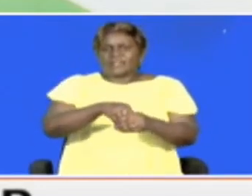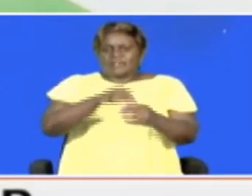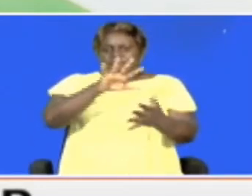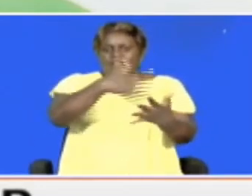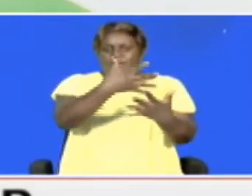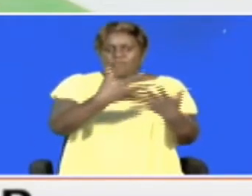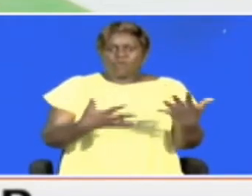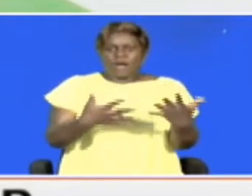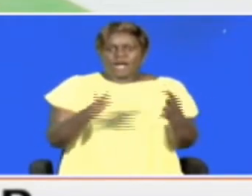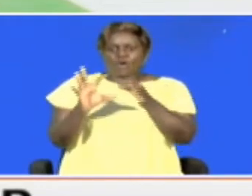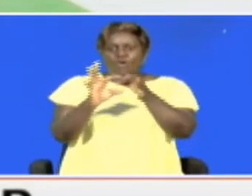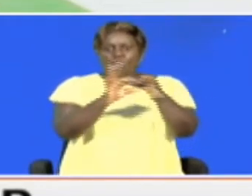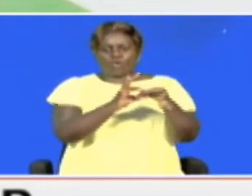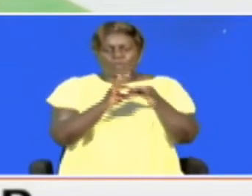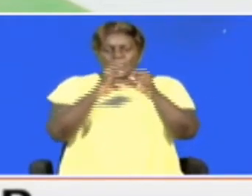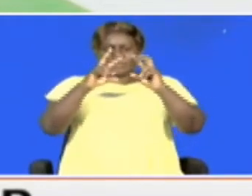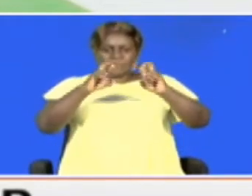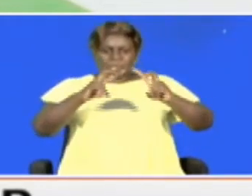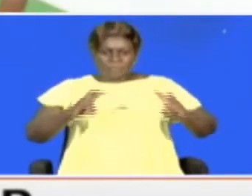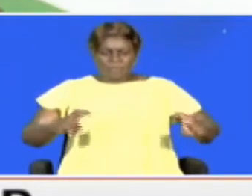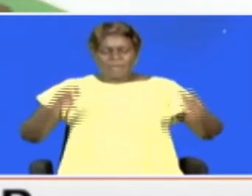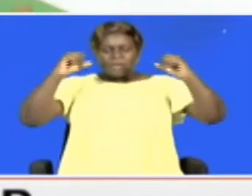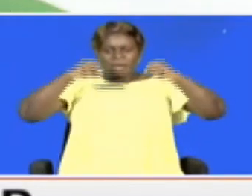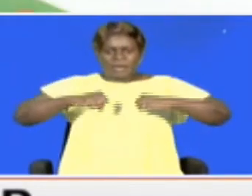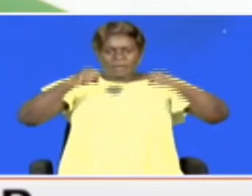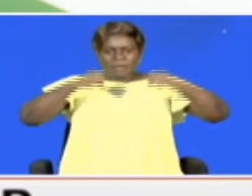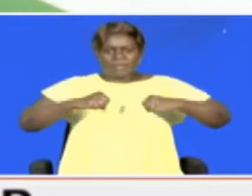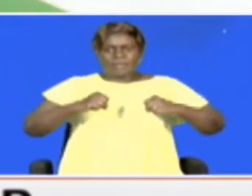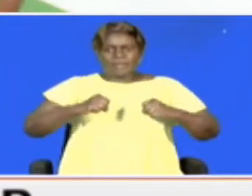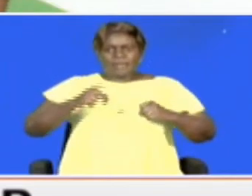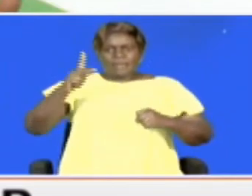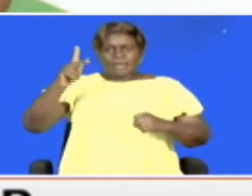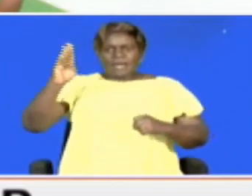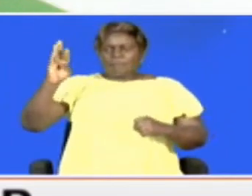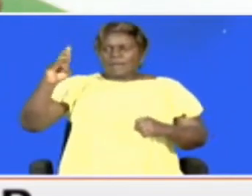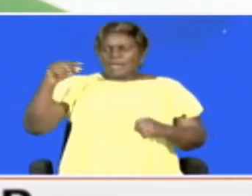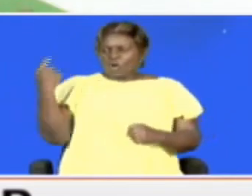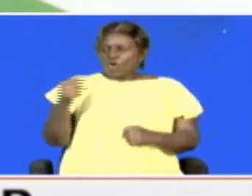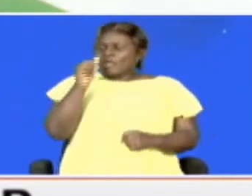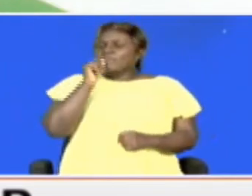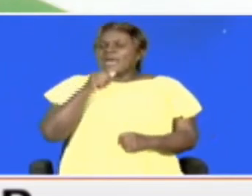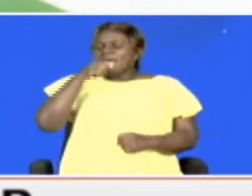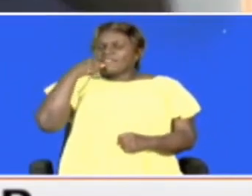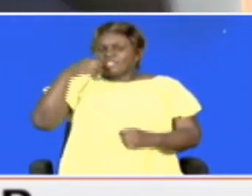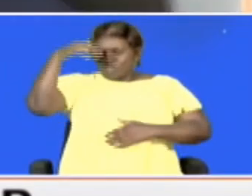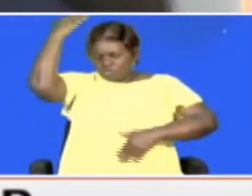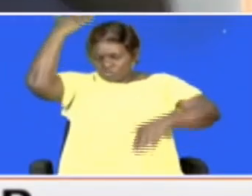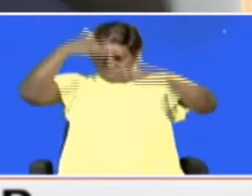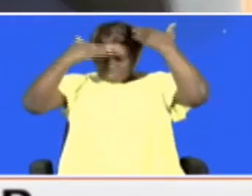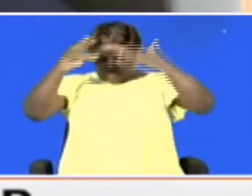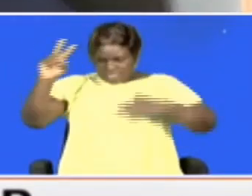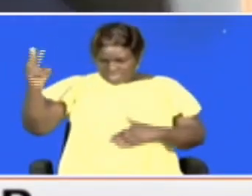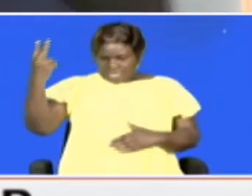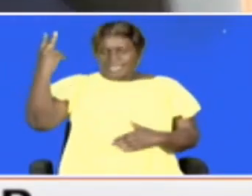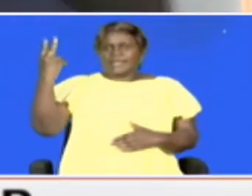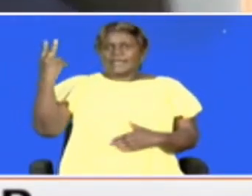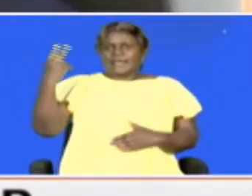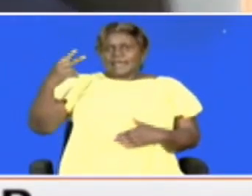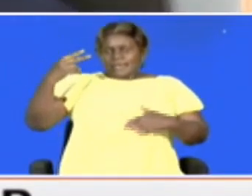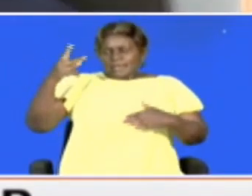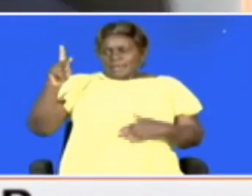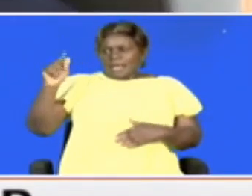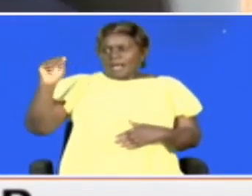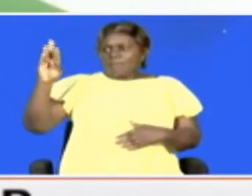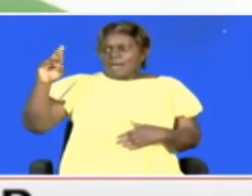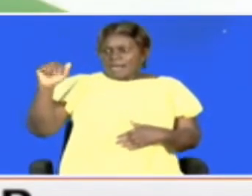framework of a collaborative research agreement. We chose Kabarak as the only private university in Kenya. Secondly, Kabarak